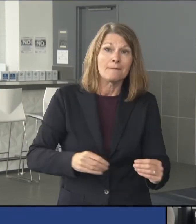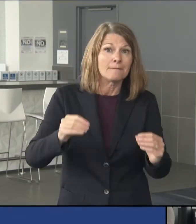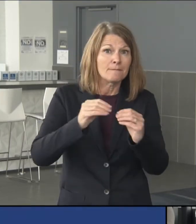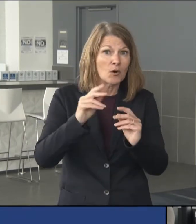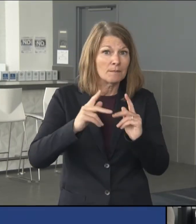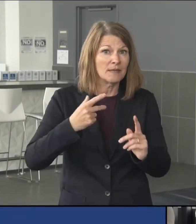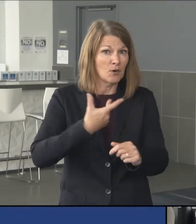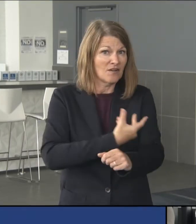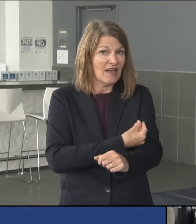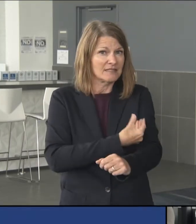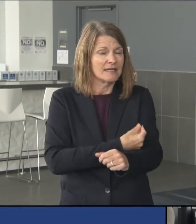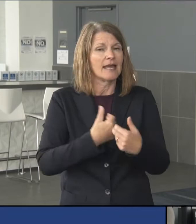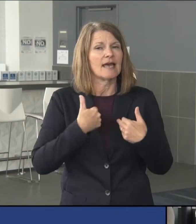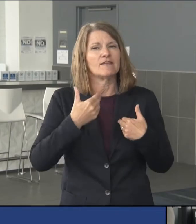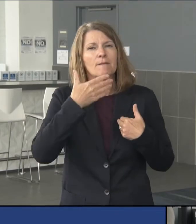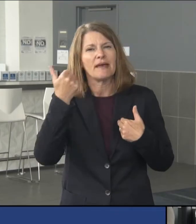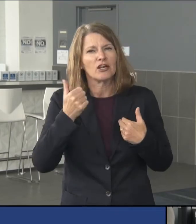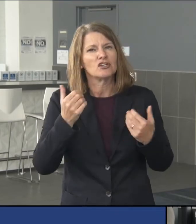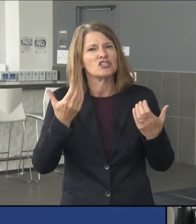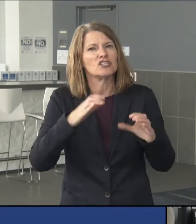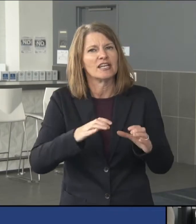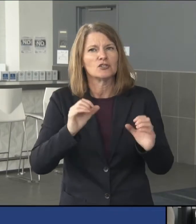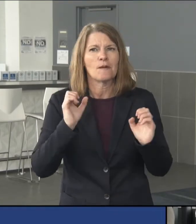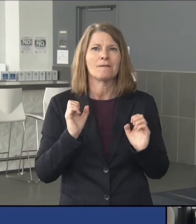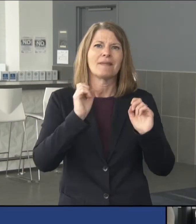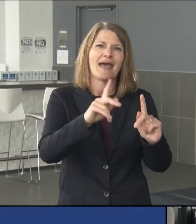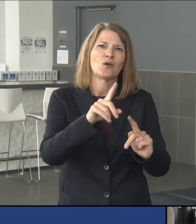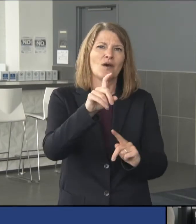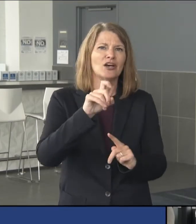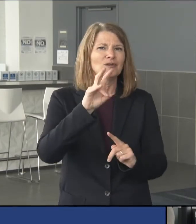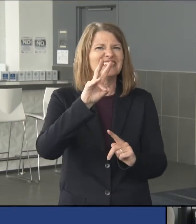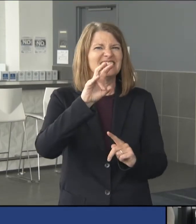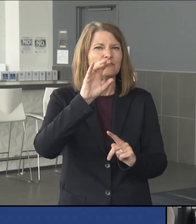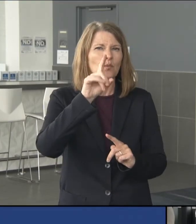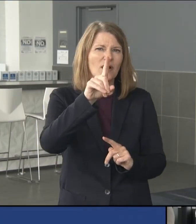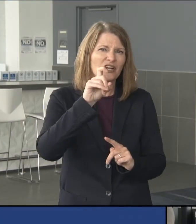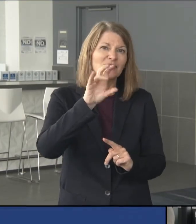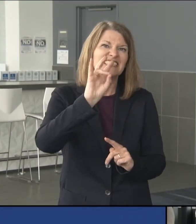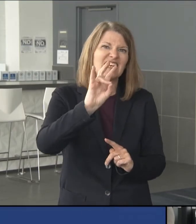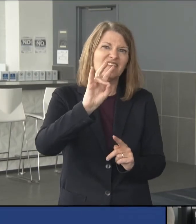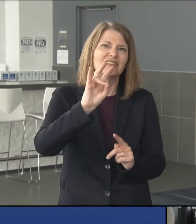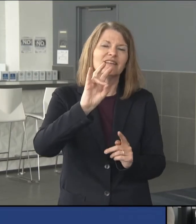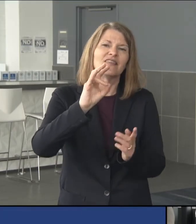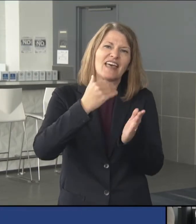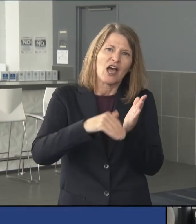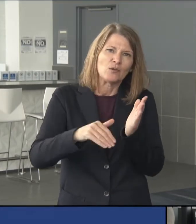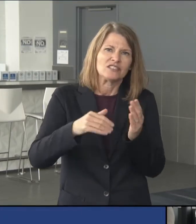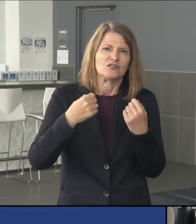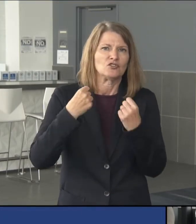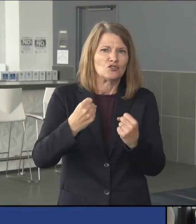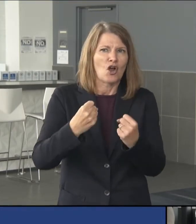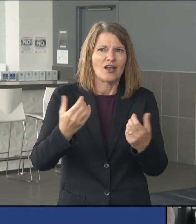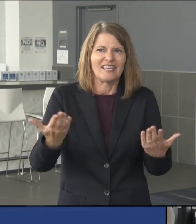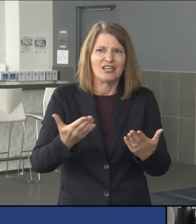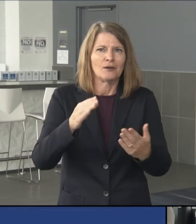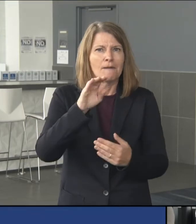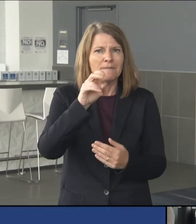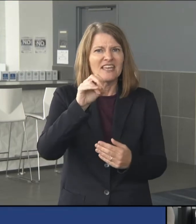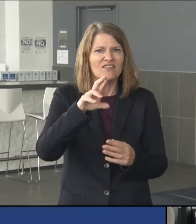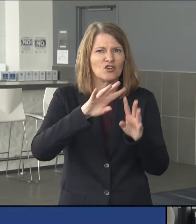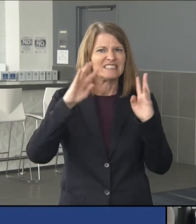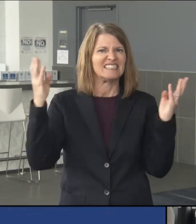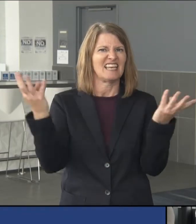better chance we have to get back to 107,000 strong here in Beaver Stadium. Last season wasn't the same